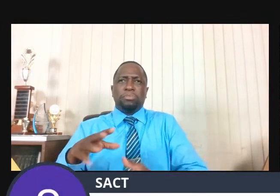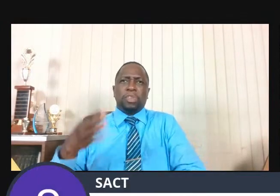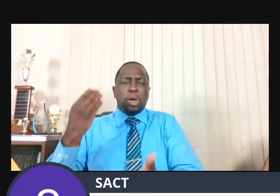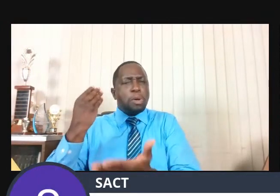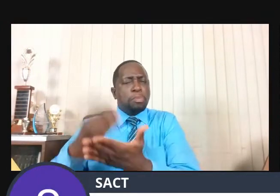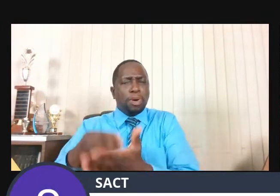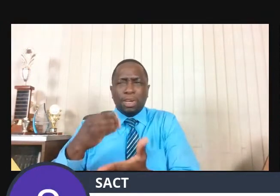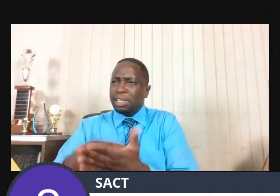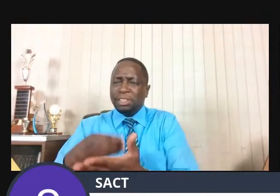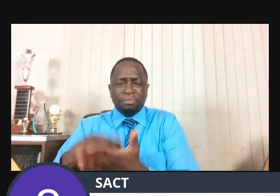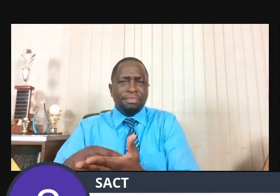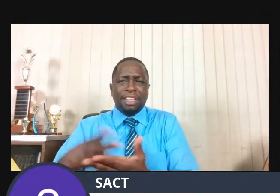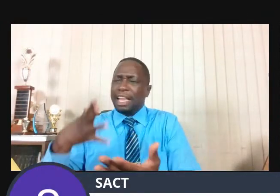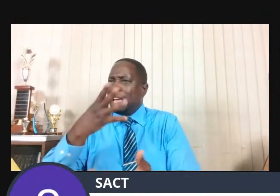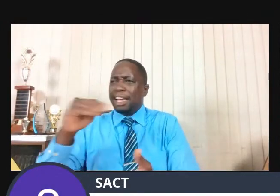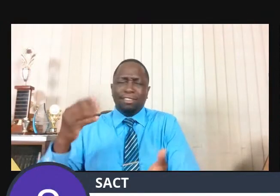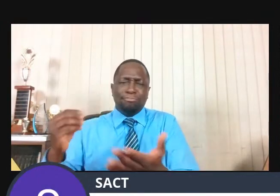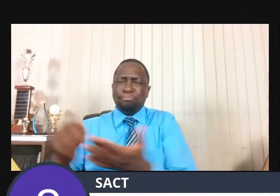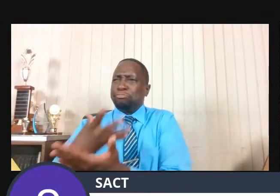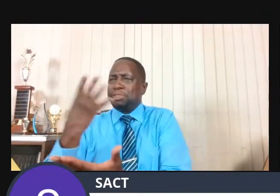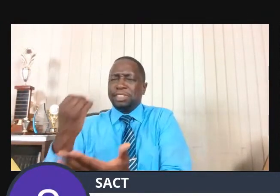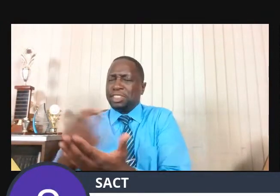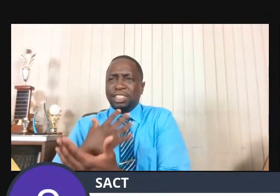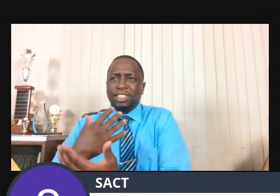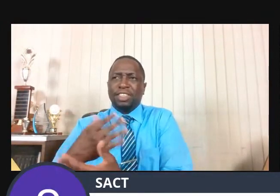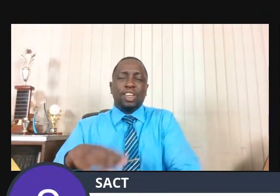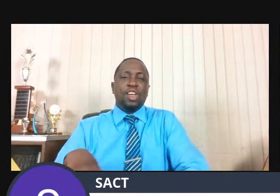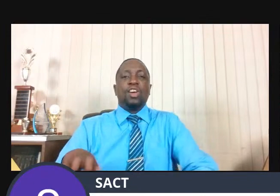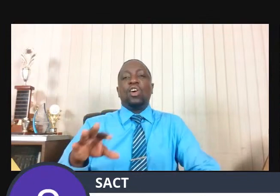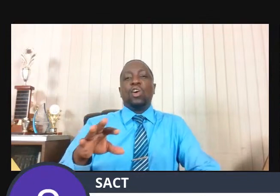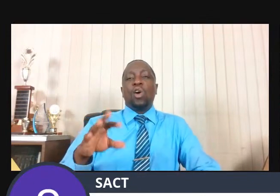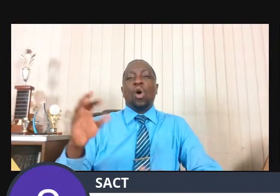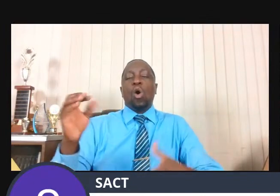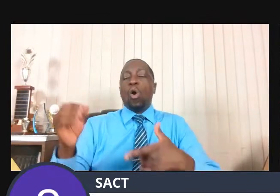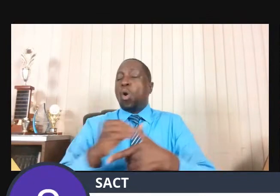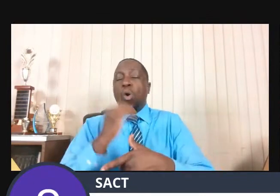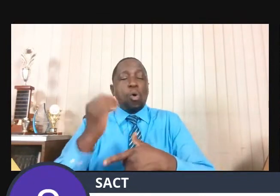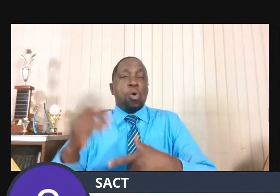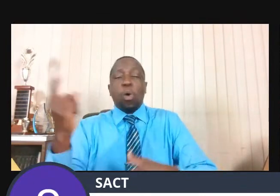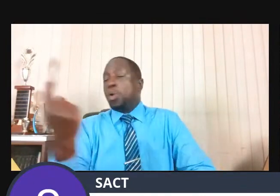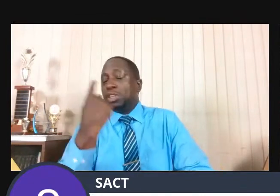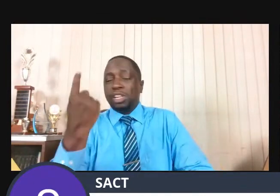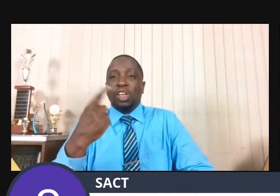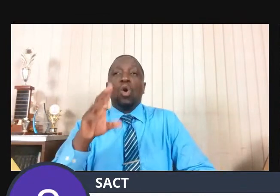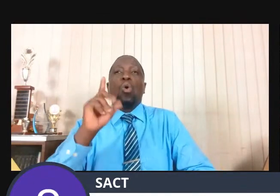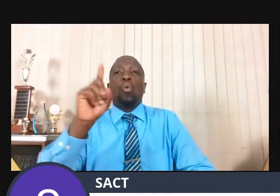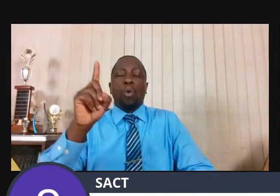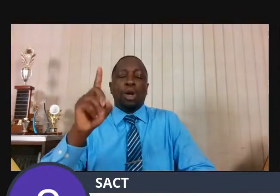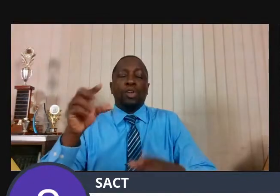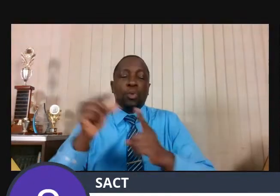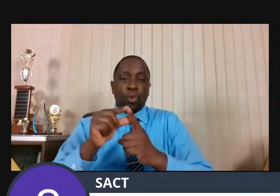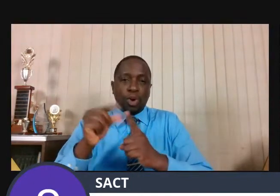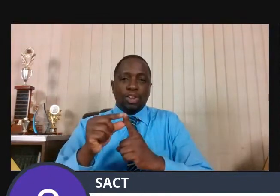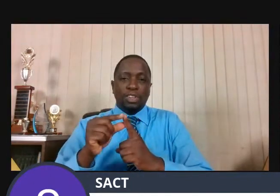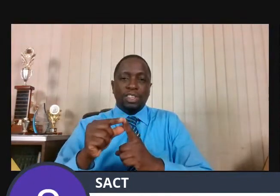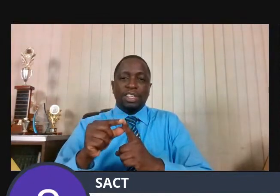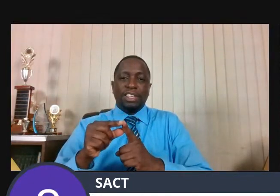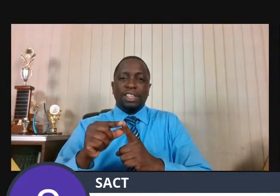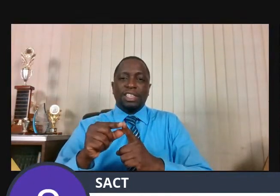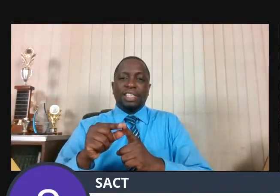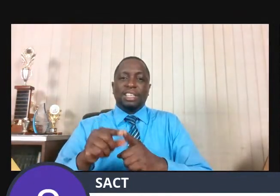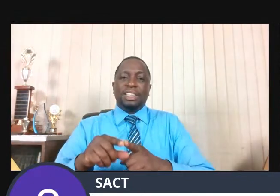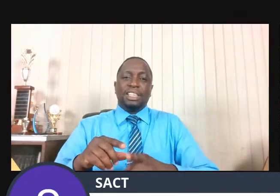riches will come your way. The word was one that said, Jesus, you have a hard road to travel.